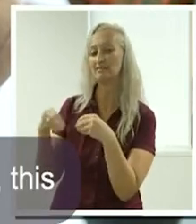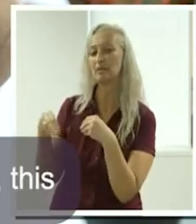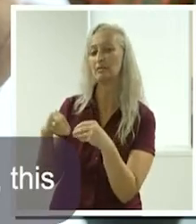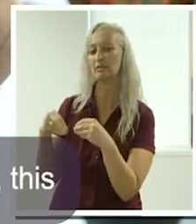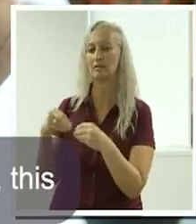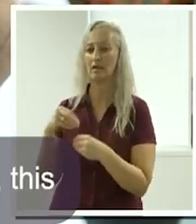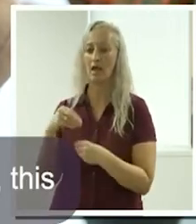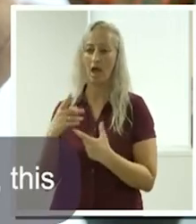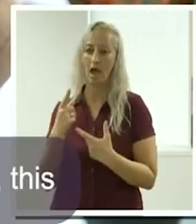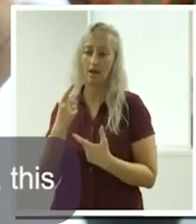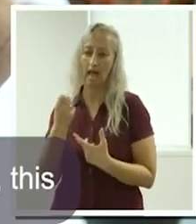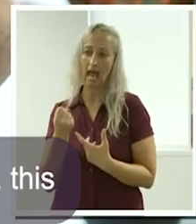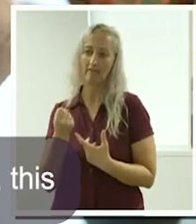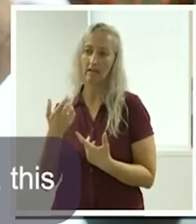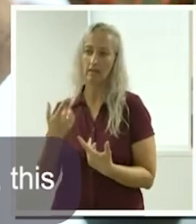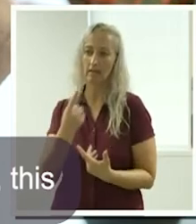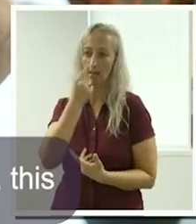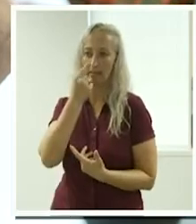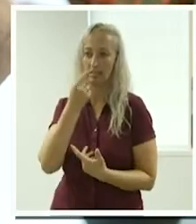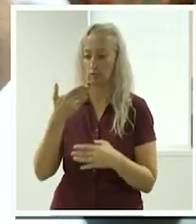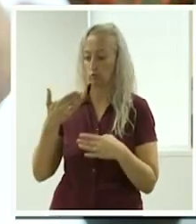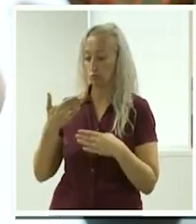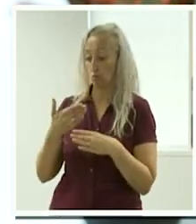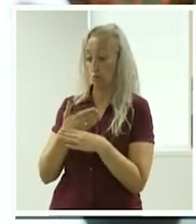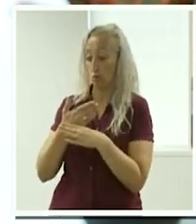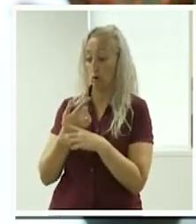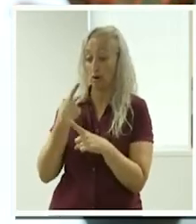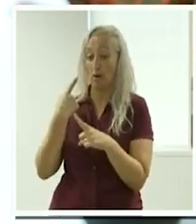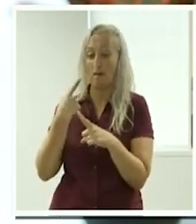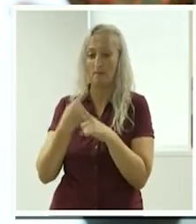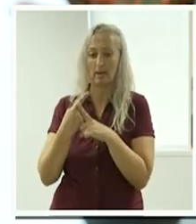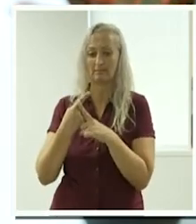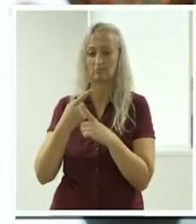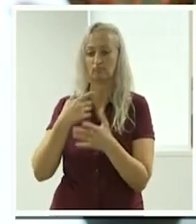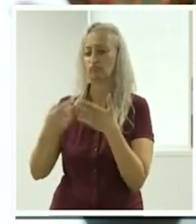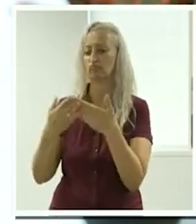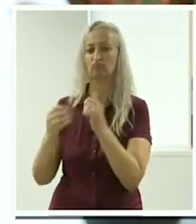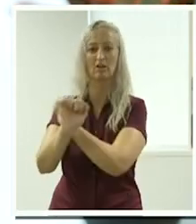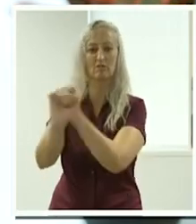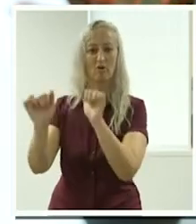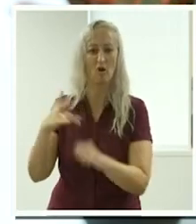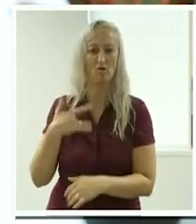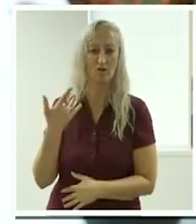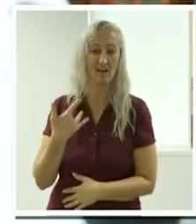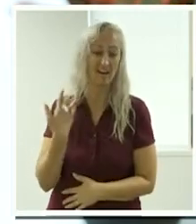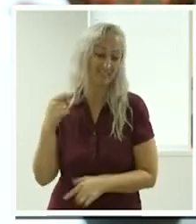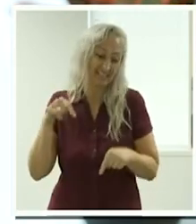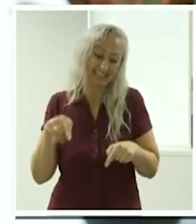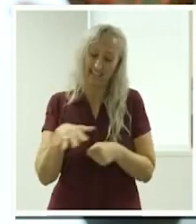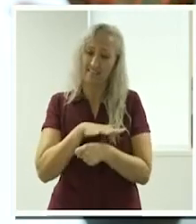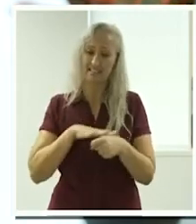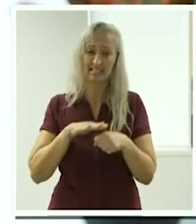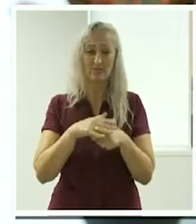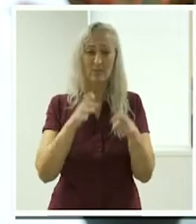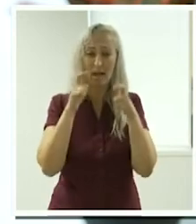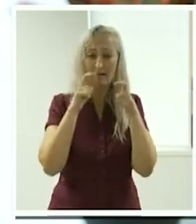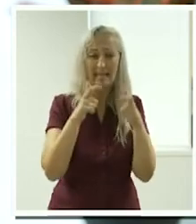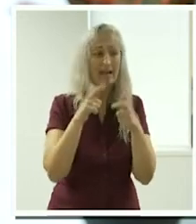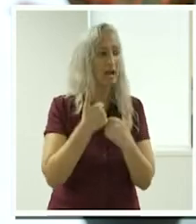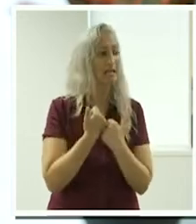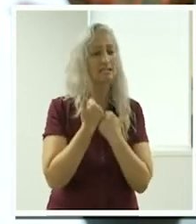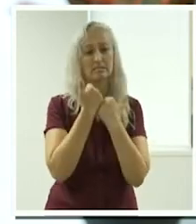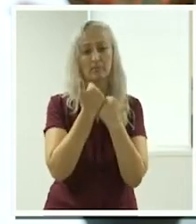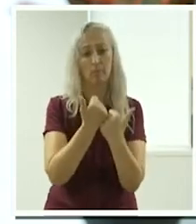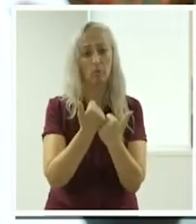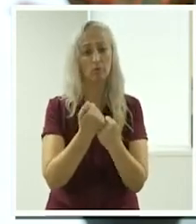commitments i think you know this sector we operate in is about care and support that's given to people in communities everywhere and it's given by